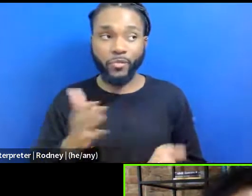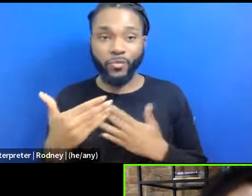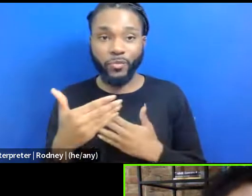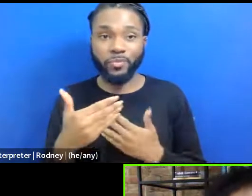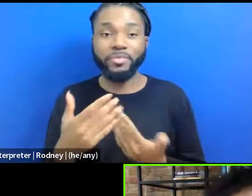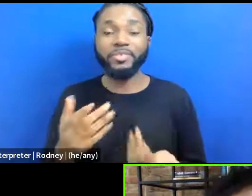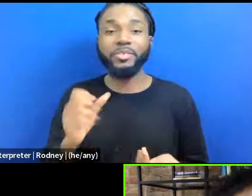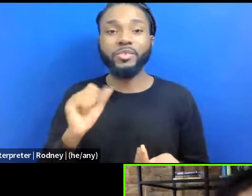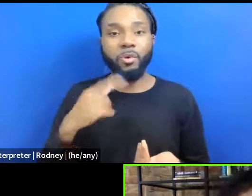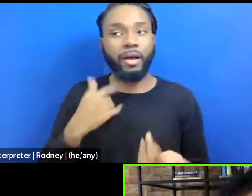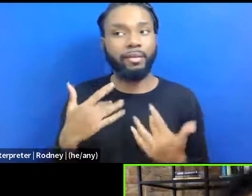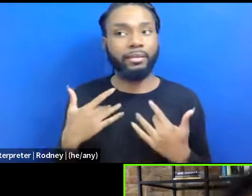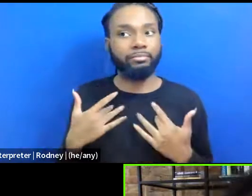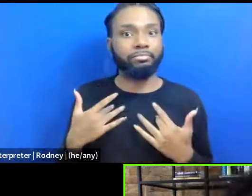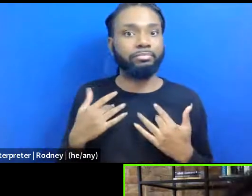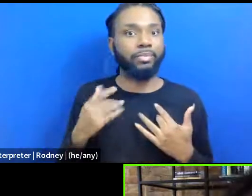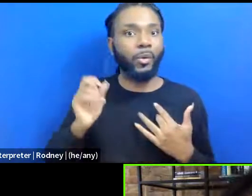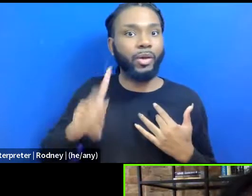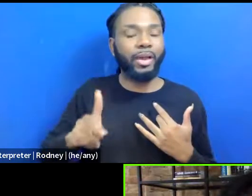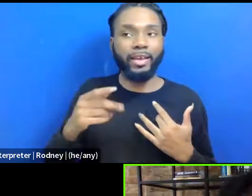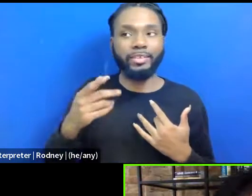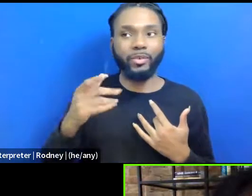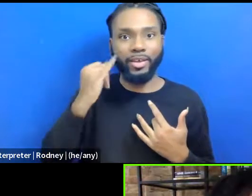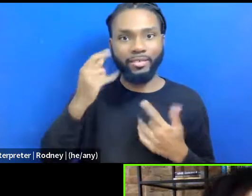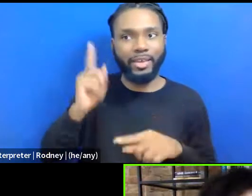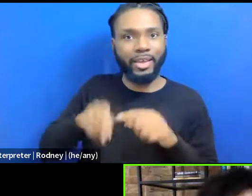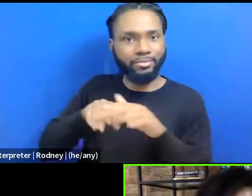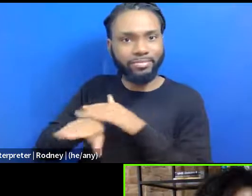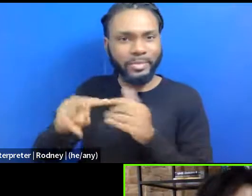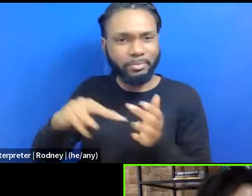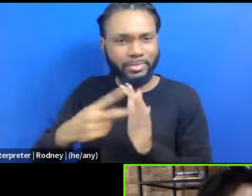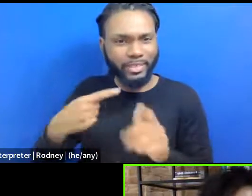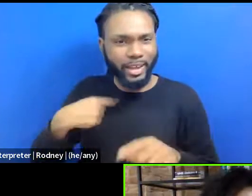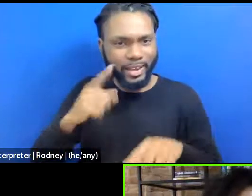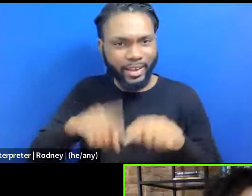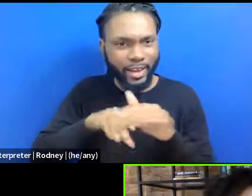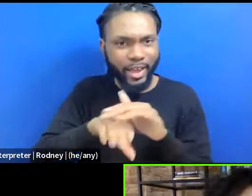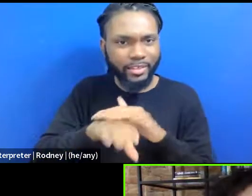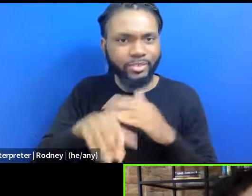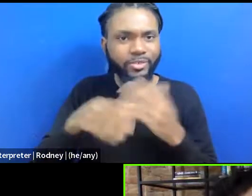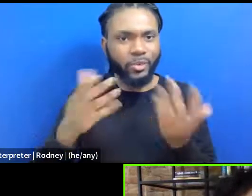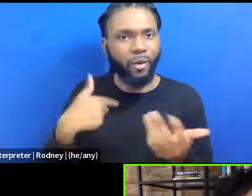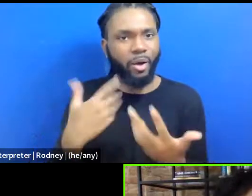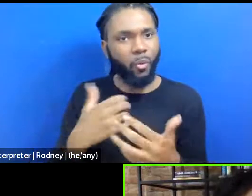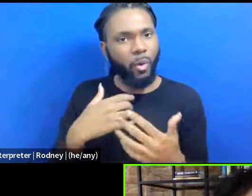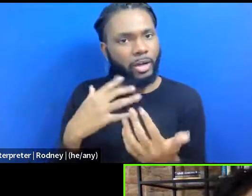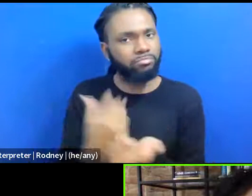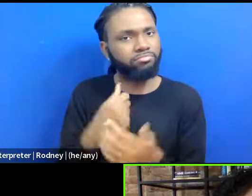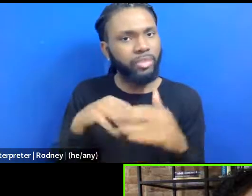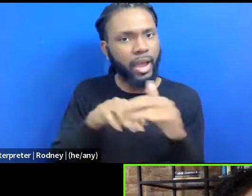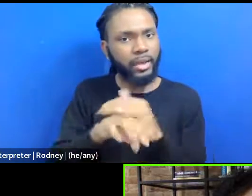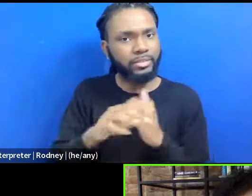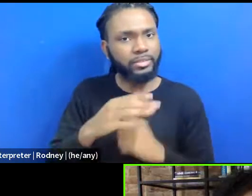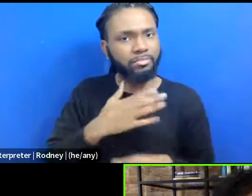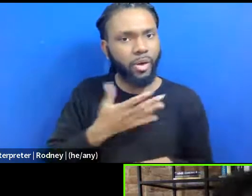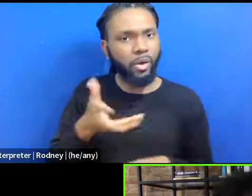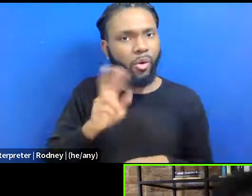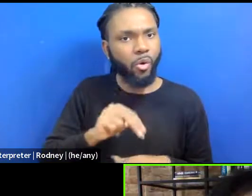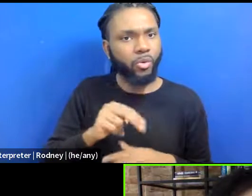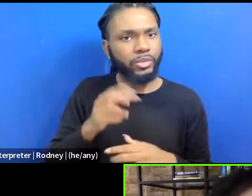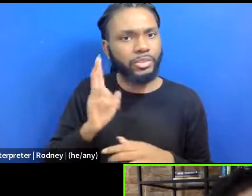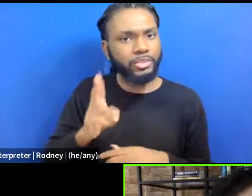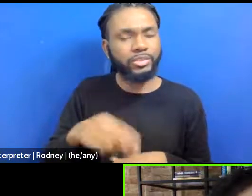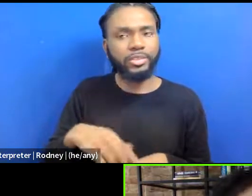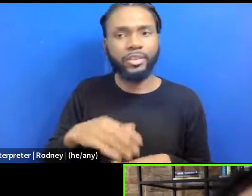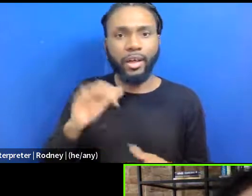I was like, okay, well, then it's not accessible. So I want to be able to access my own histories. You know, all